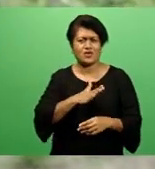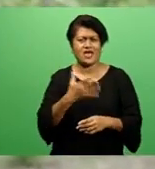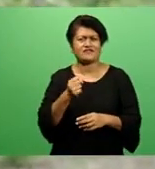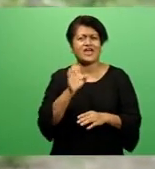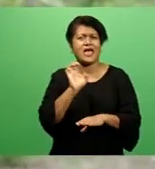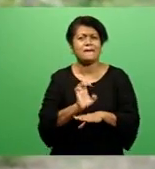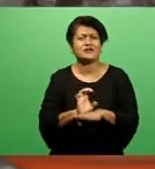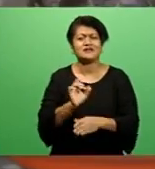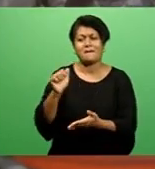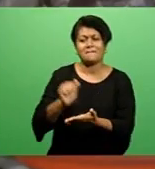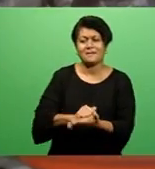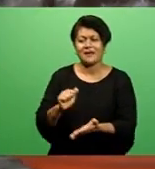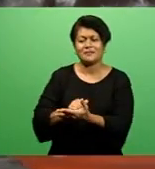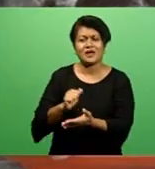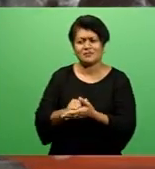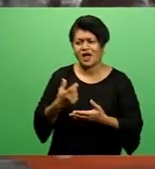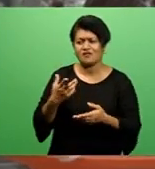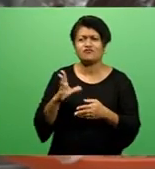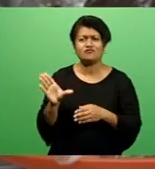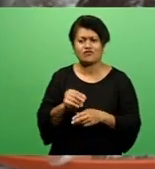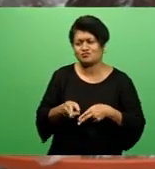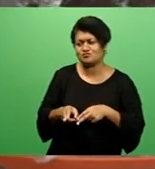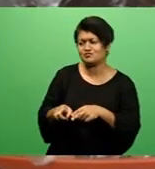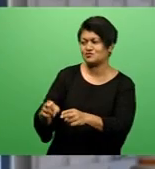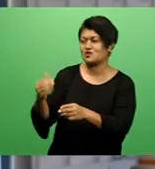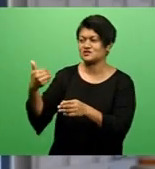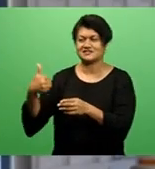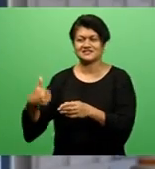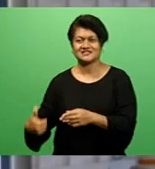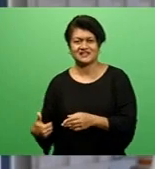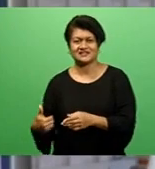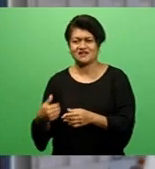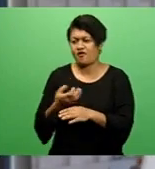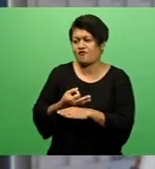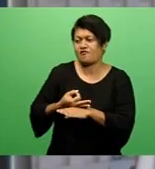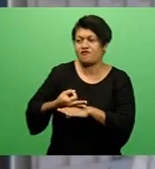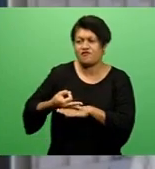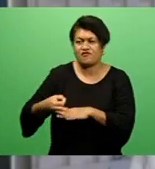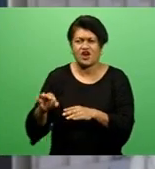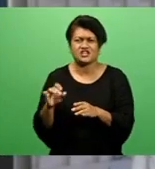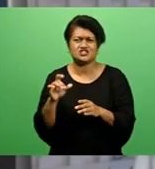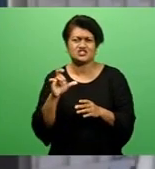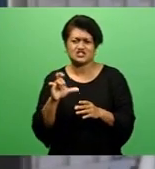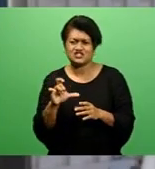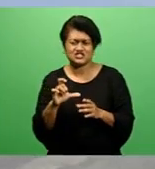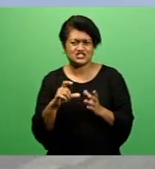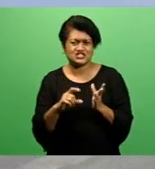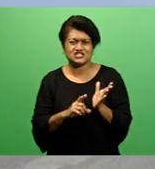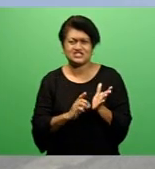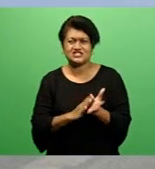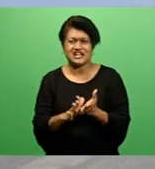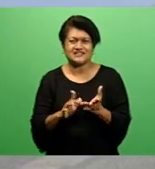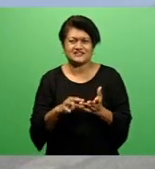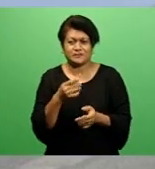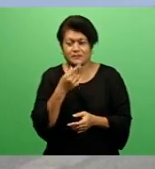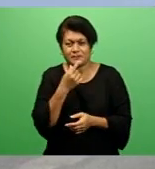vegetables that you actually get and fresh chutneys or whatever it is. Certain places sell different things. However, for a